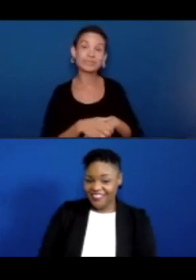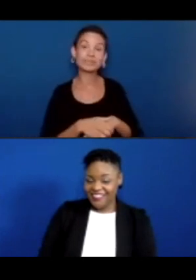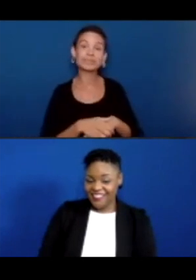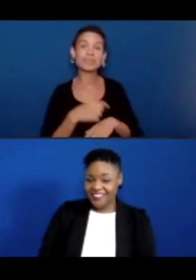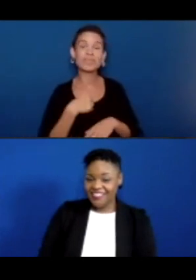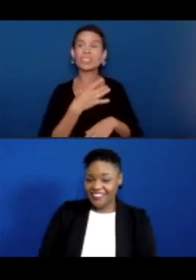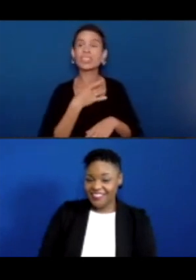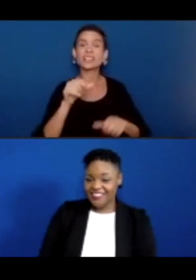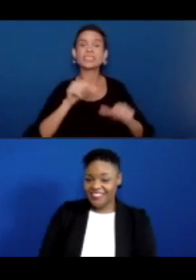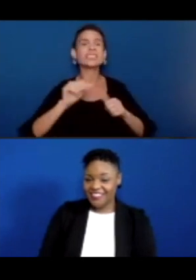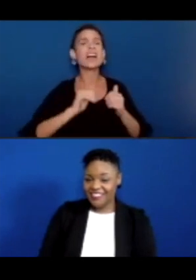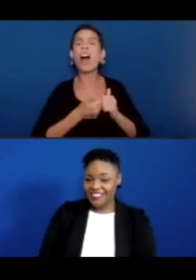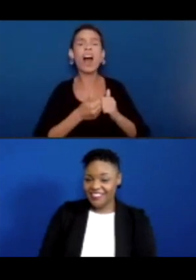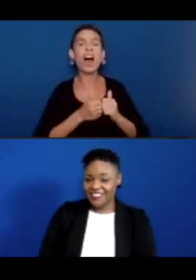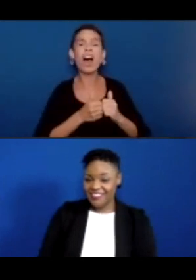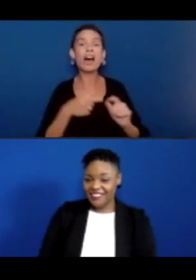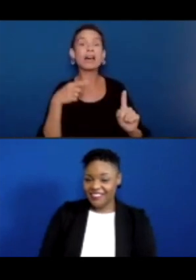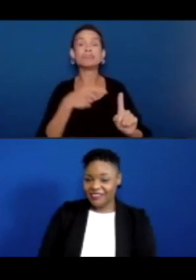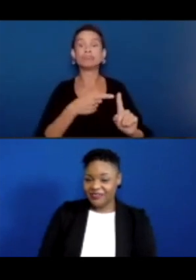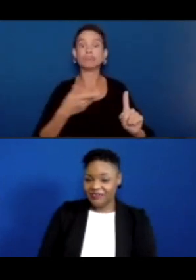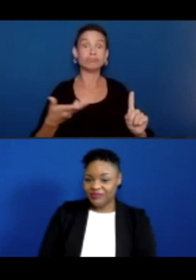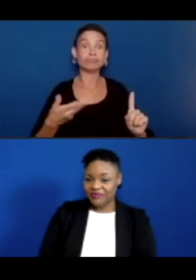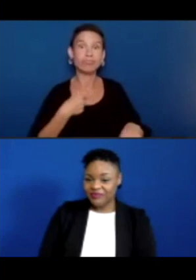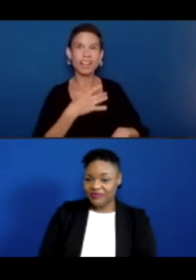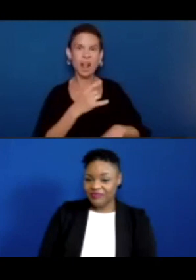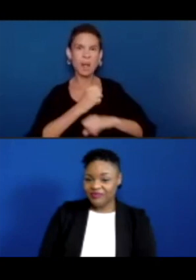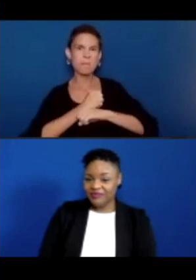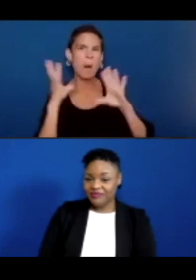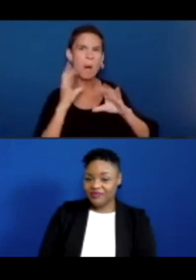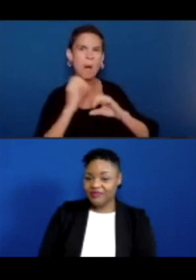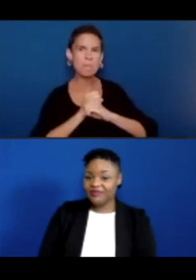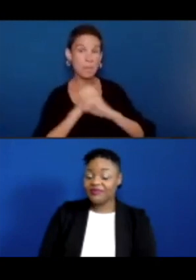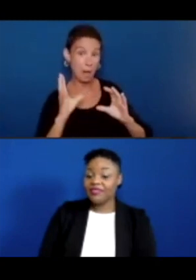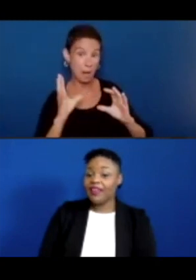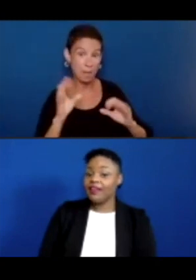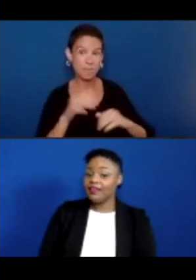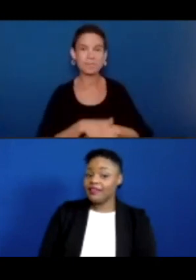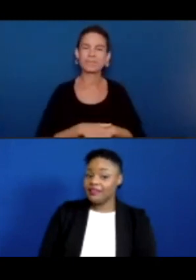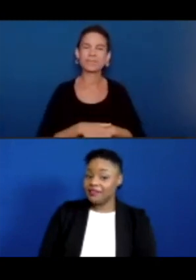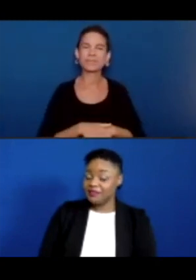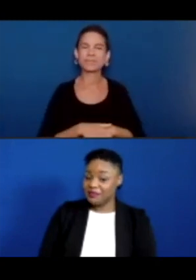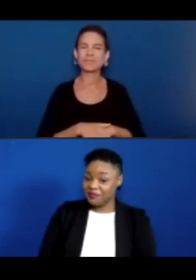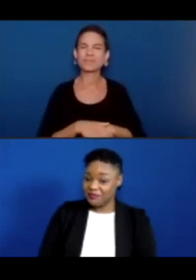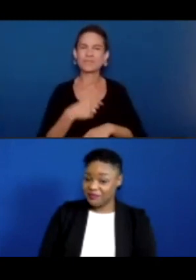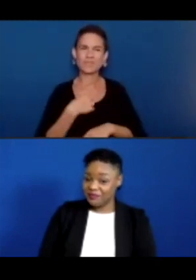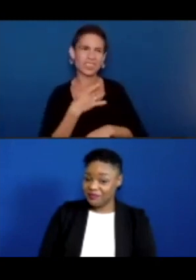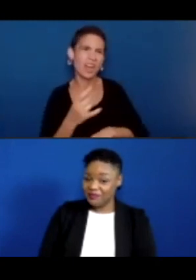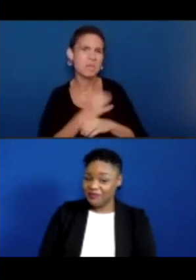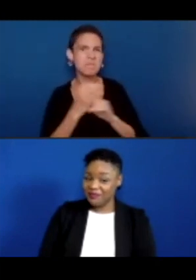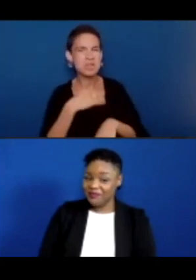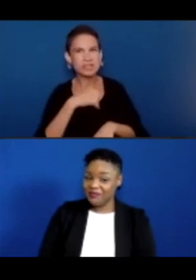is that it does explosions, and so I like it really much.